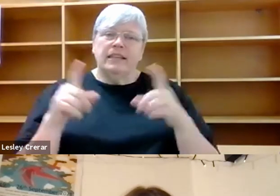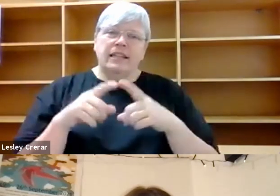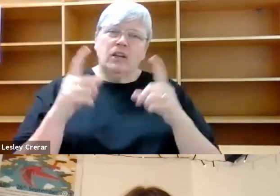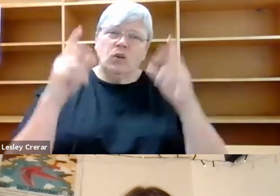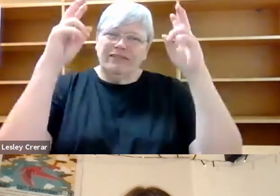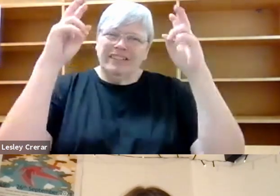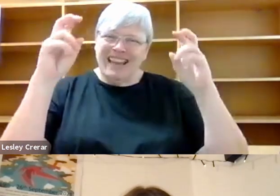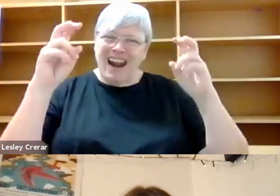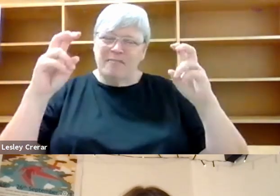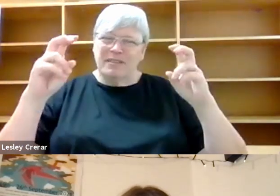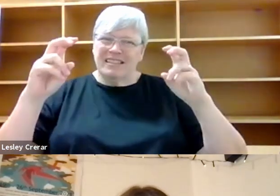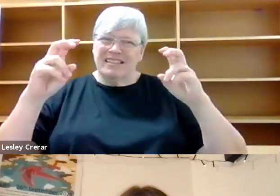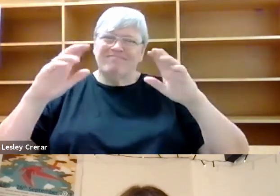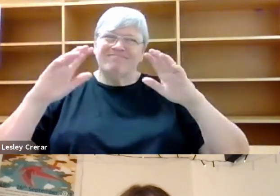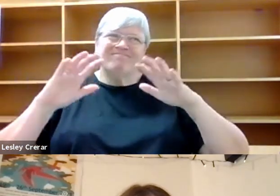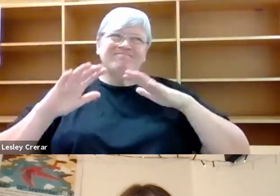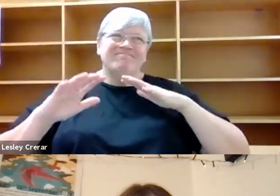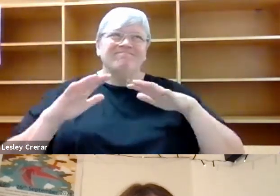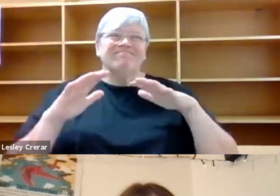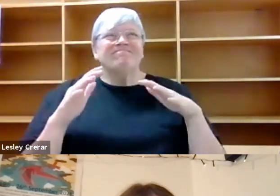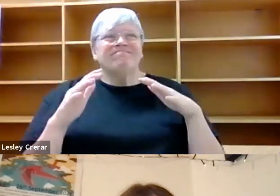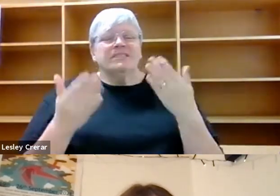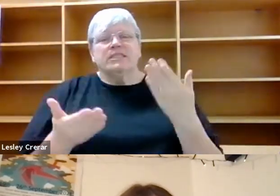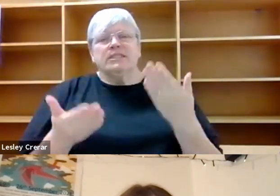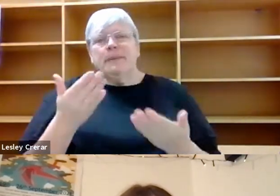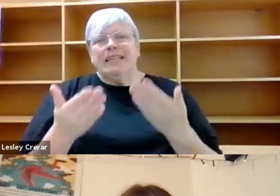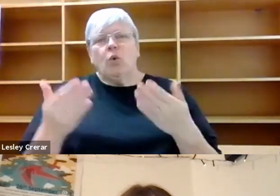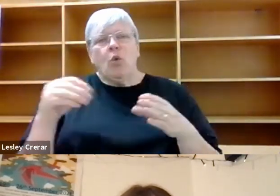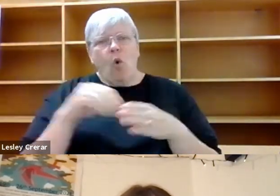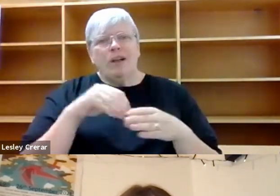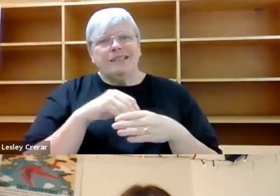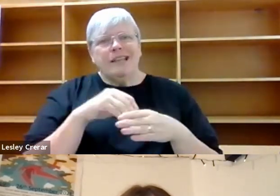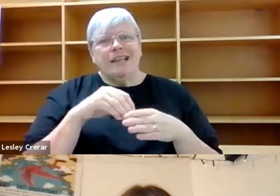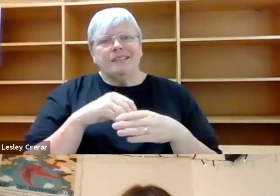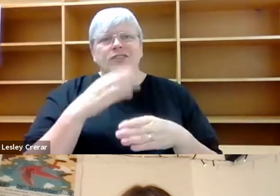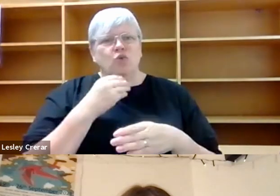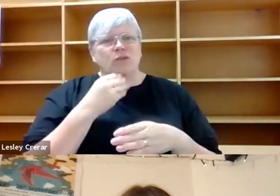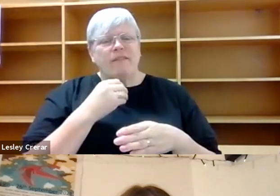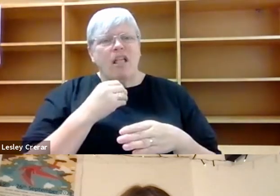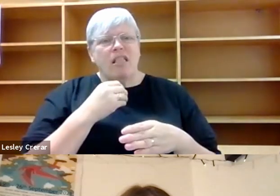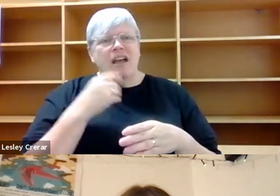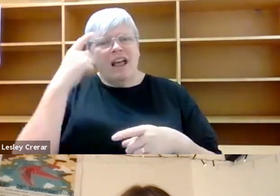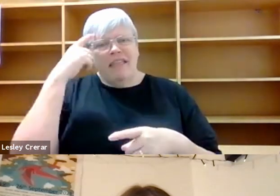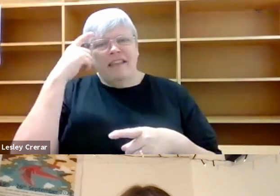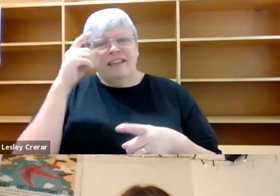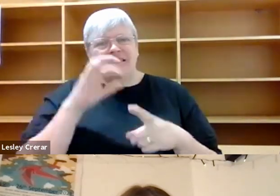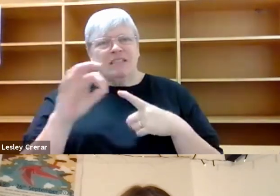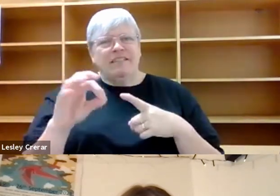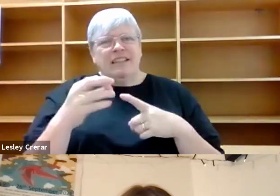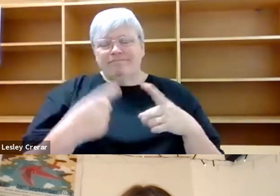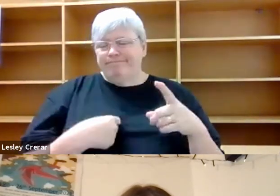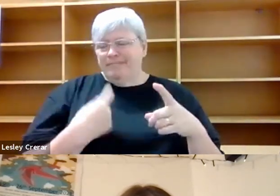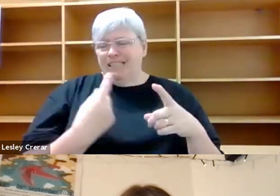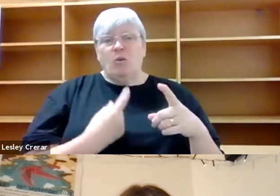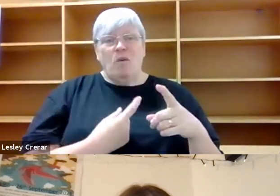like that, depending on the context I find useful. And I think, you know, particularly as someone who,